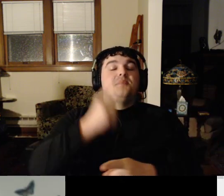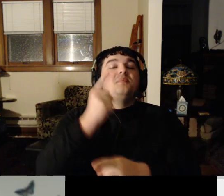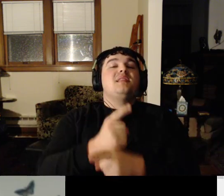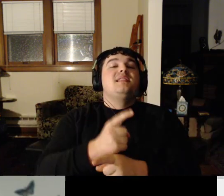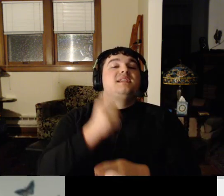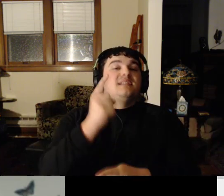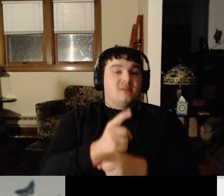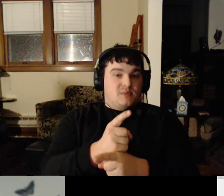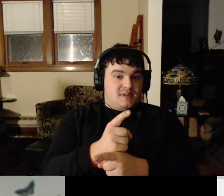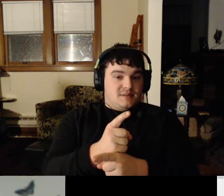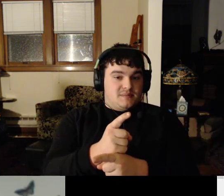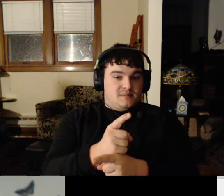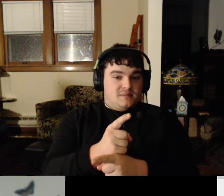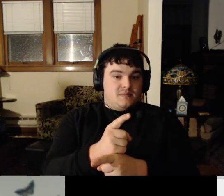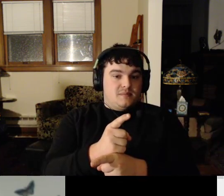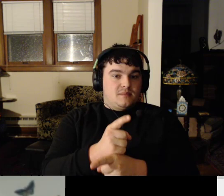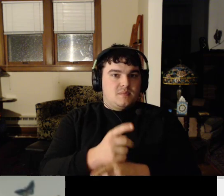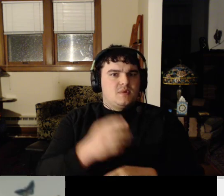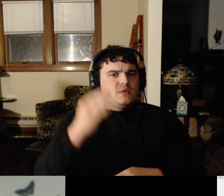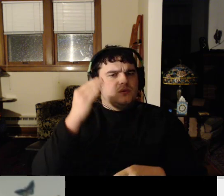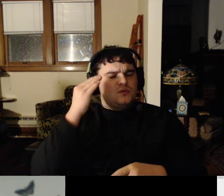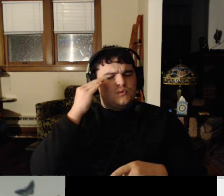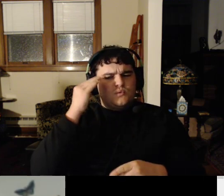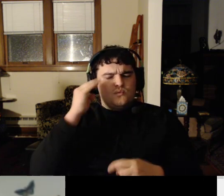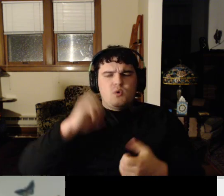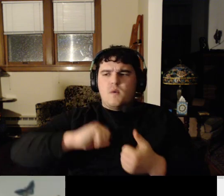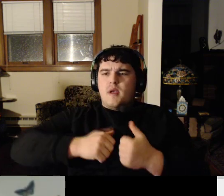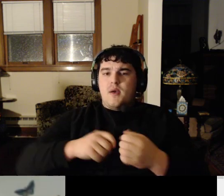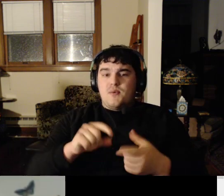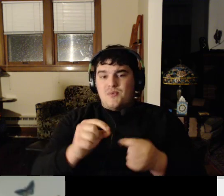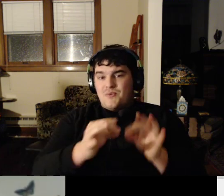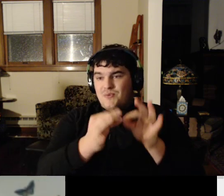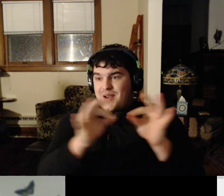Do you all know how to write a sentence that's correct? Doesn't it be this long?